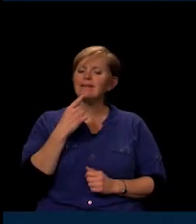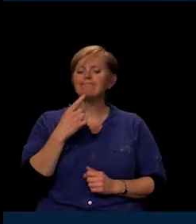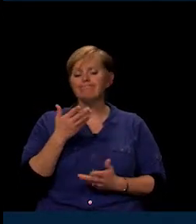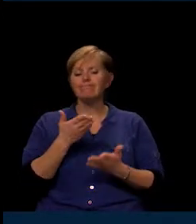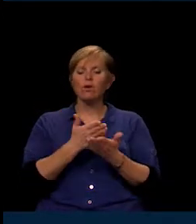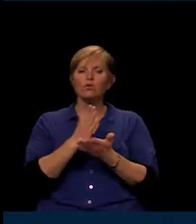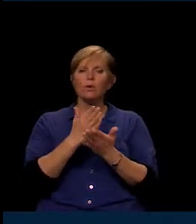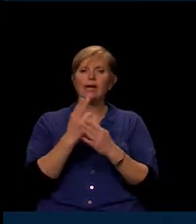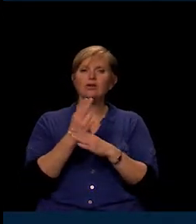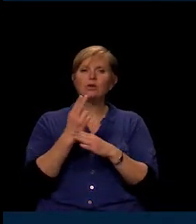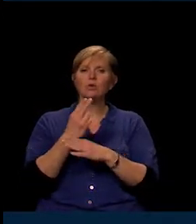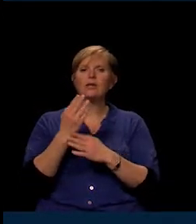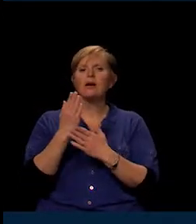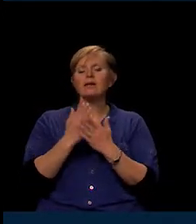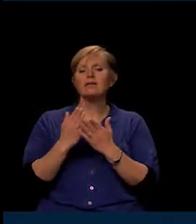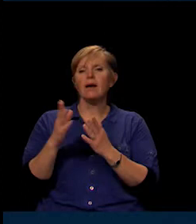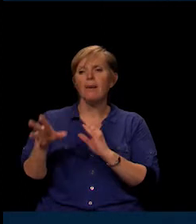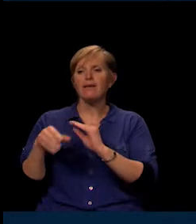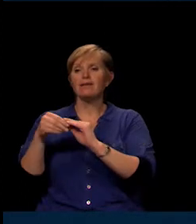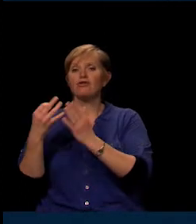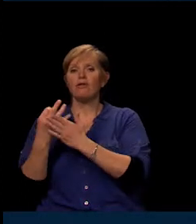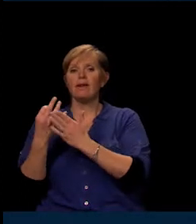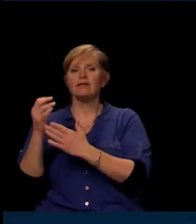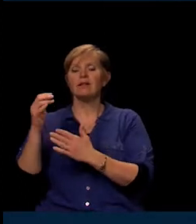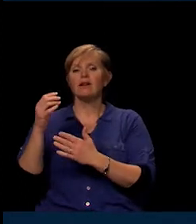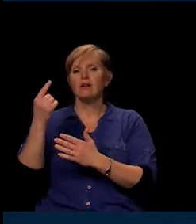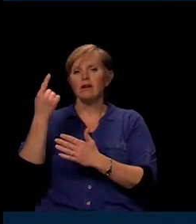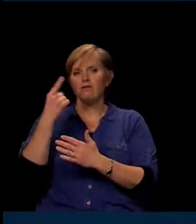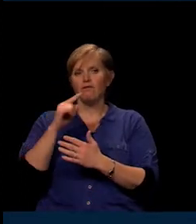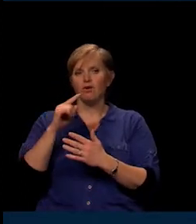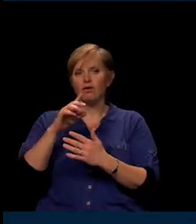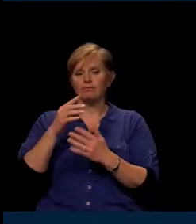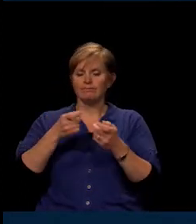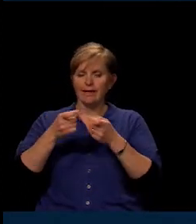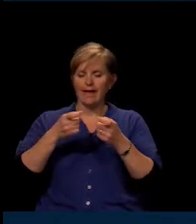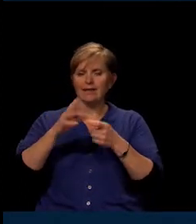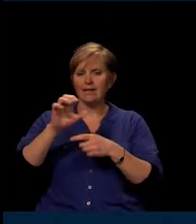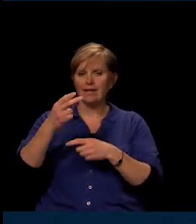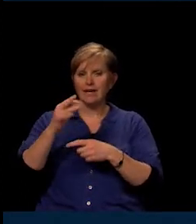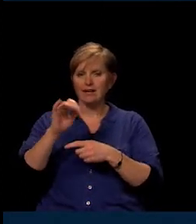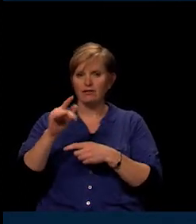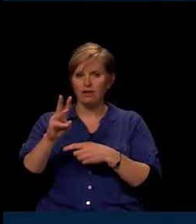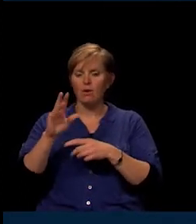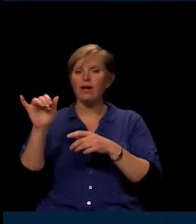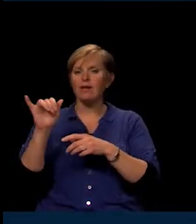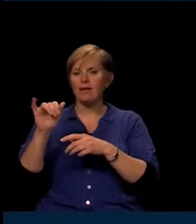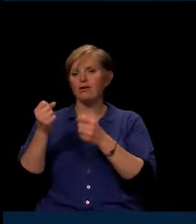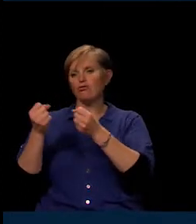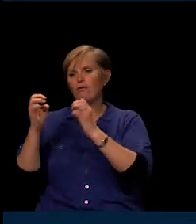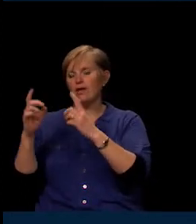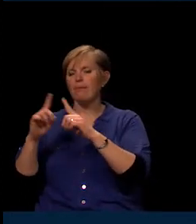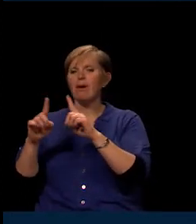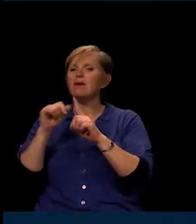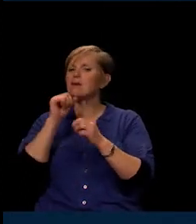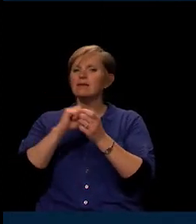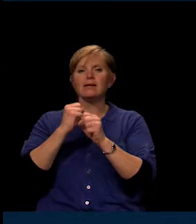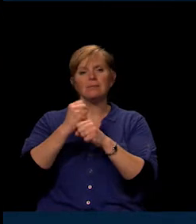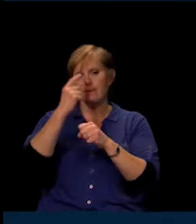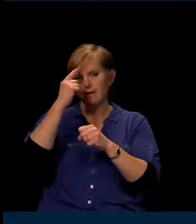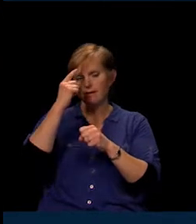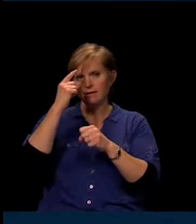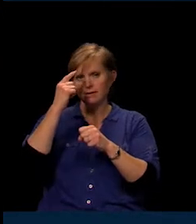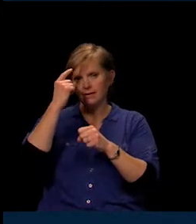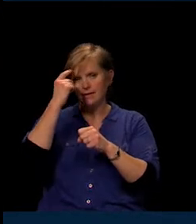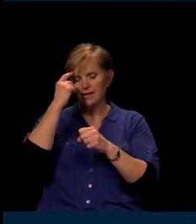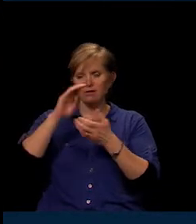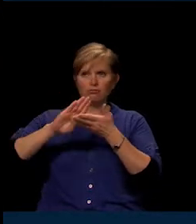to cover cash flow like driver's ed, but it doesn't make sense to sweep a driver's ed fund. A fee that we charge locally for